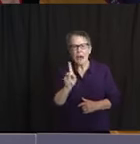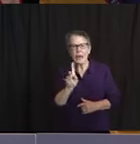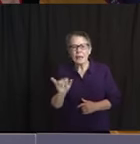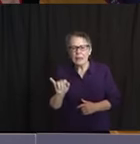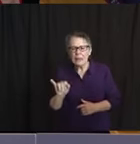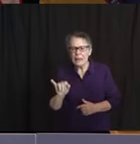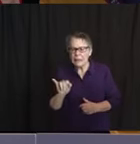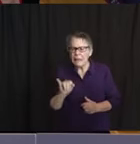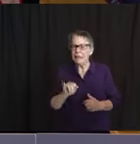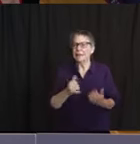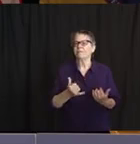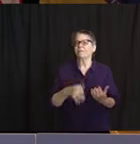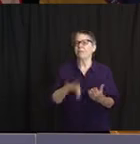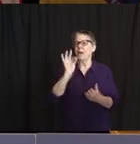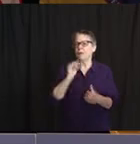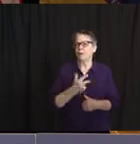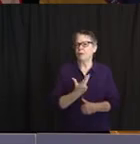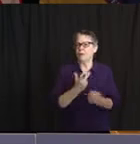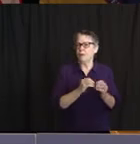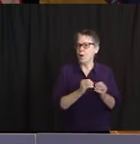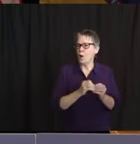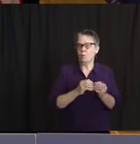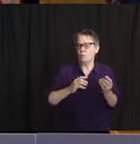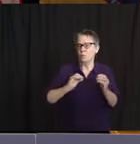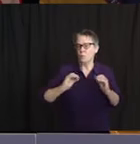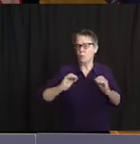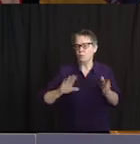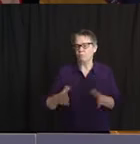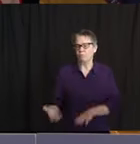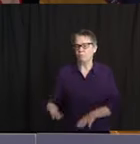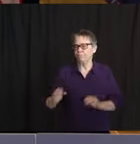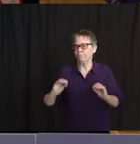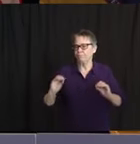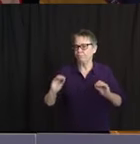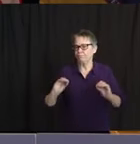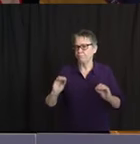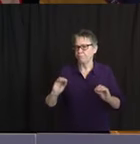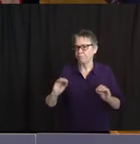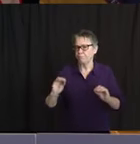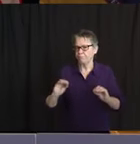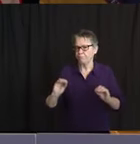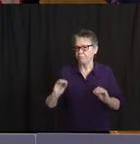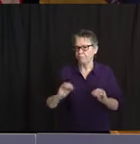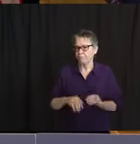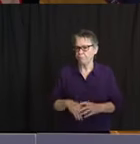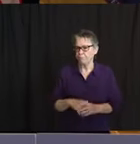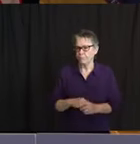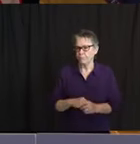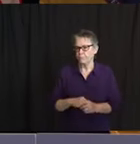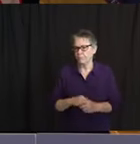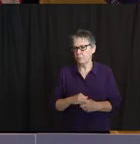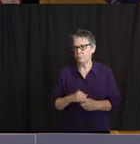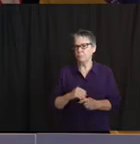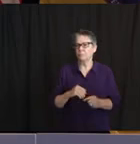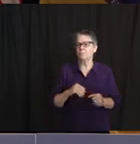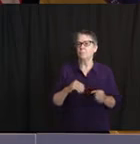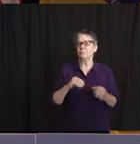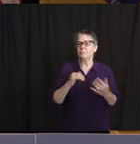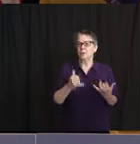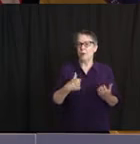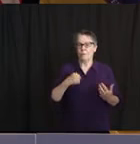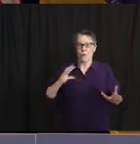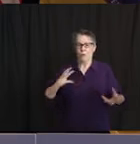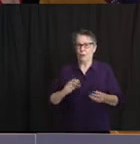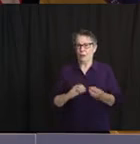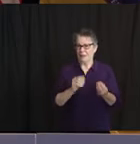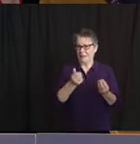2 to 18. 11 out of 15 have tested positive for COVID-19, and